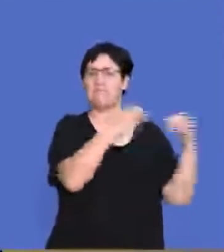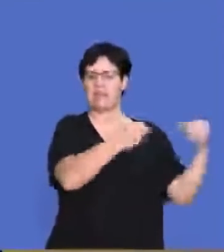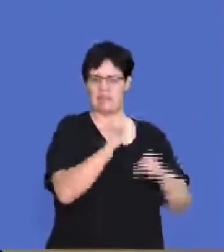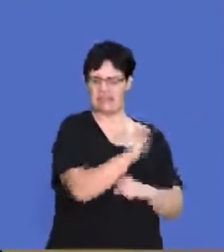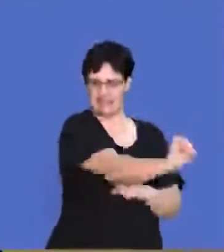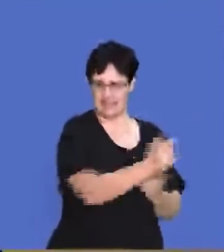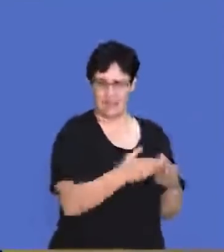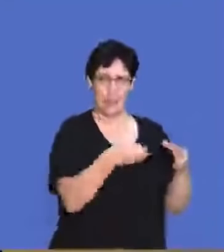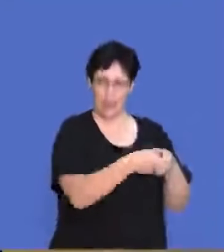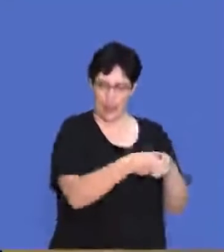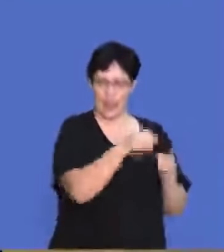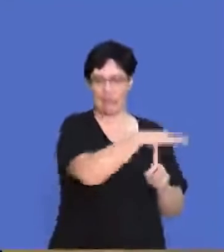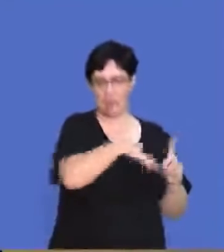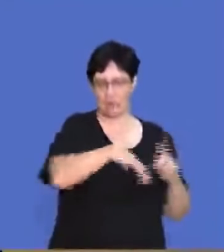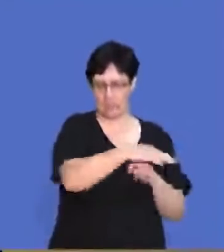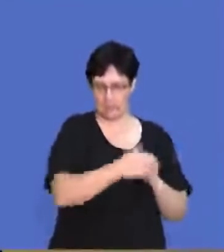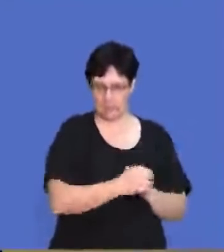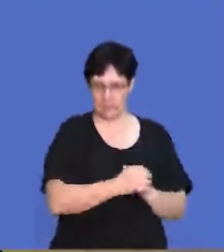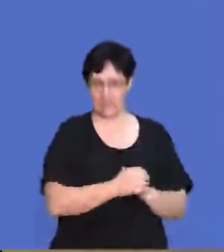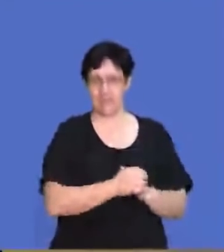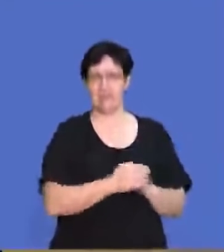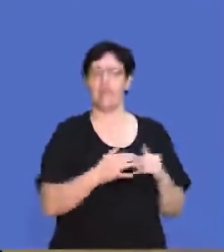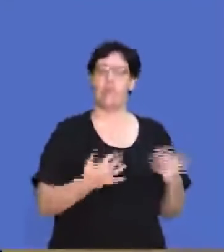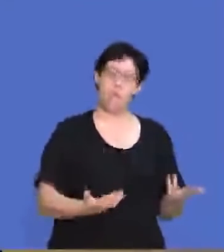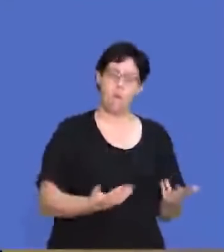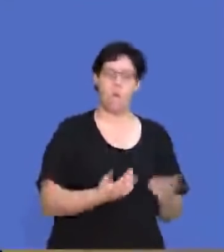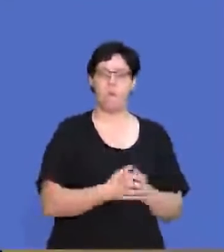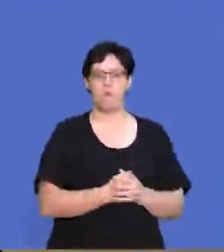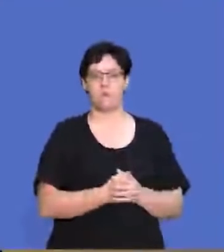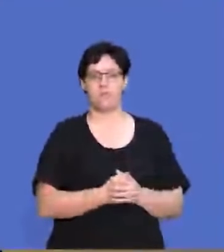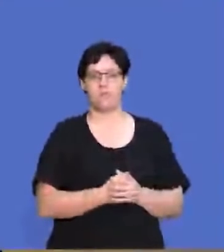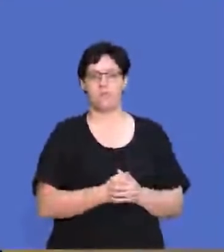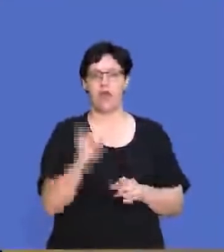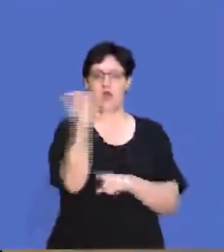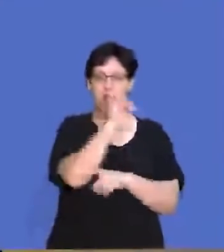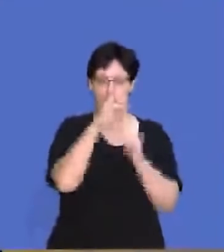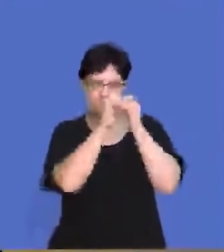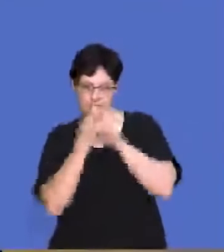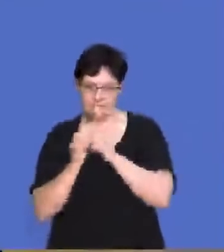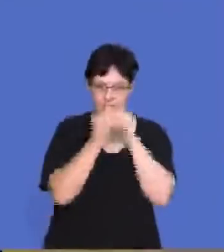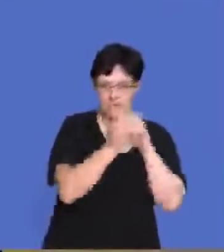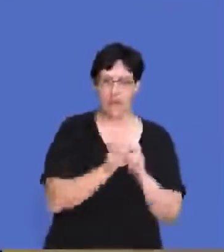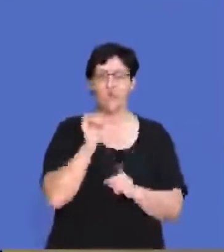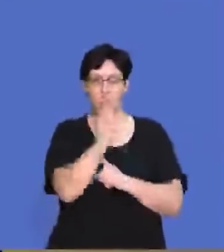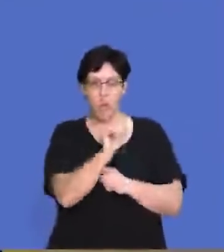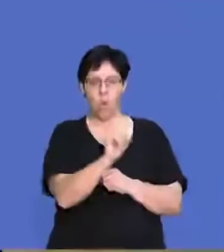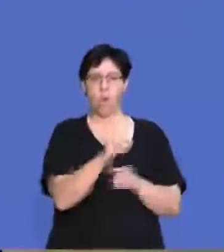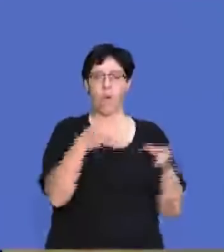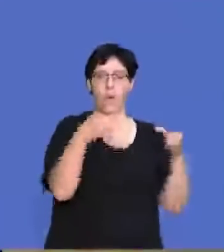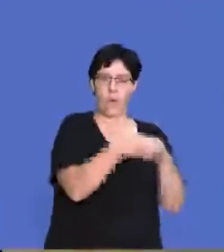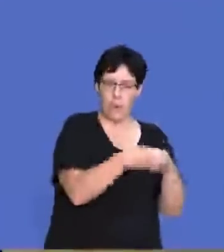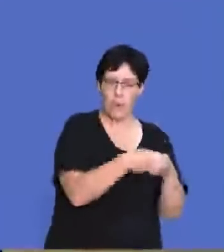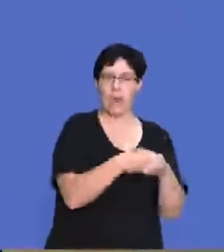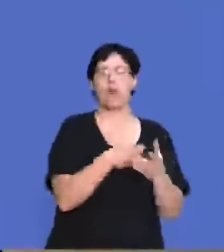as your micro environment, the actual business itself, or if you're a car manufacturer, your micro